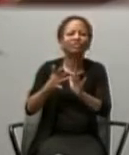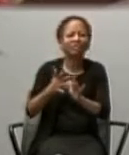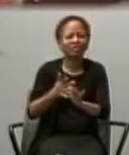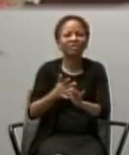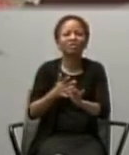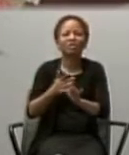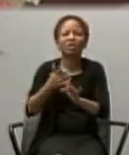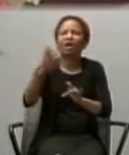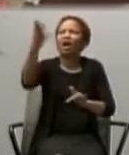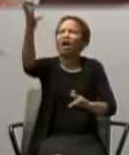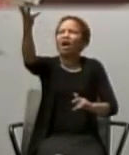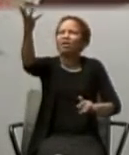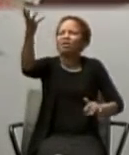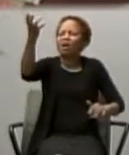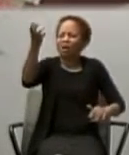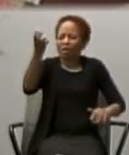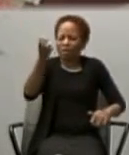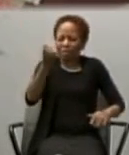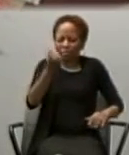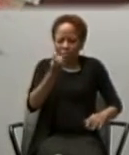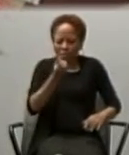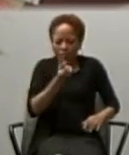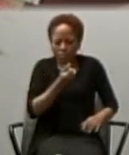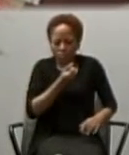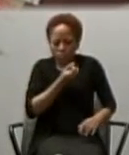personal Lord and Savior.